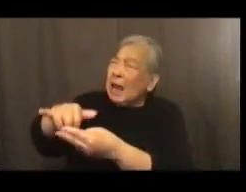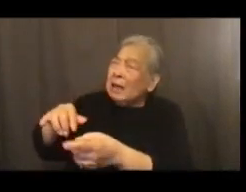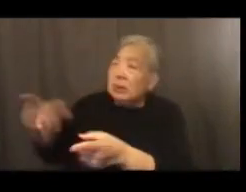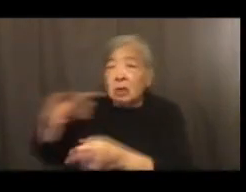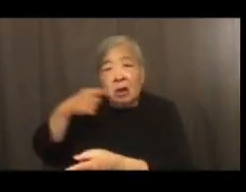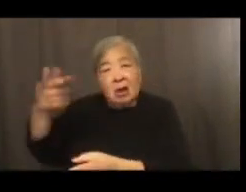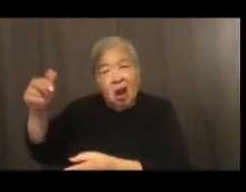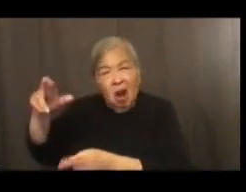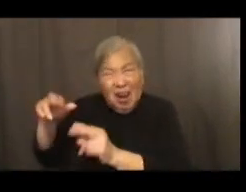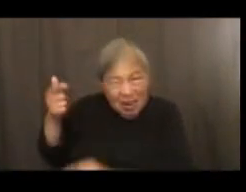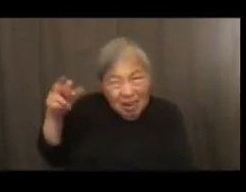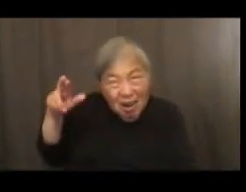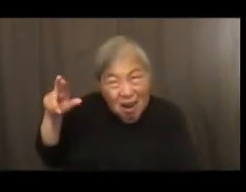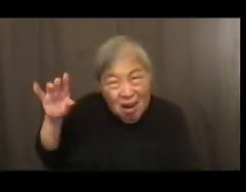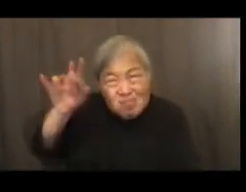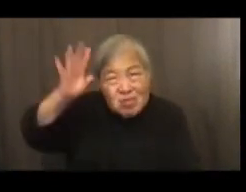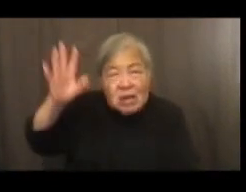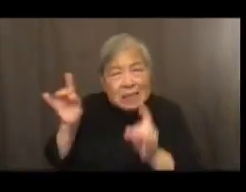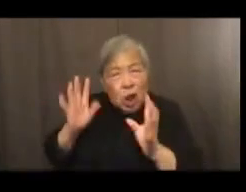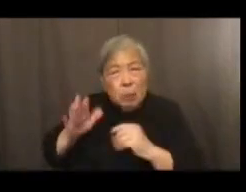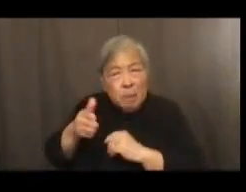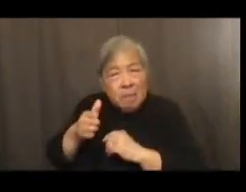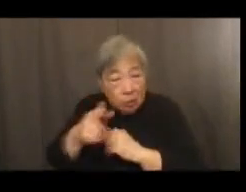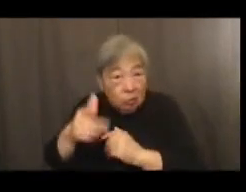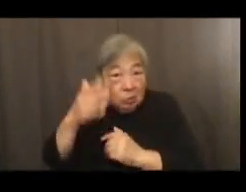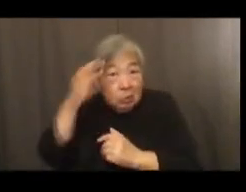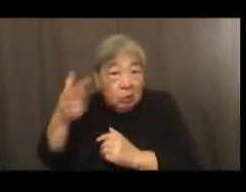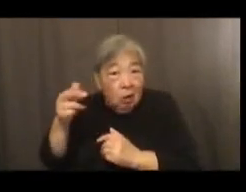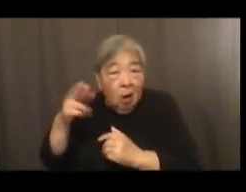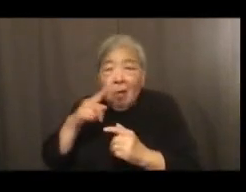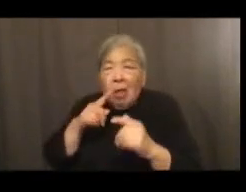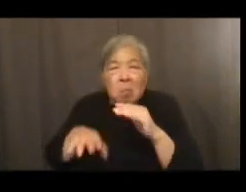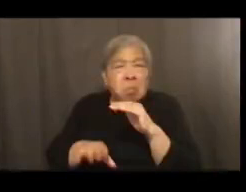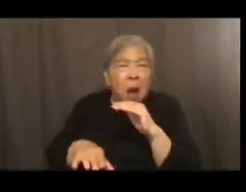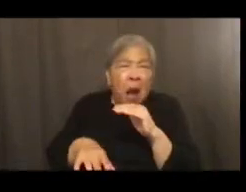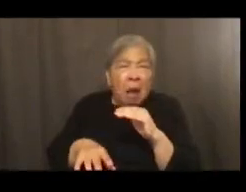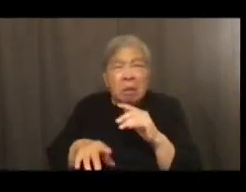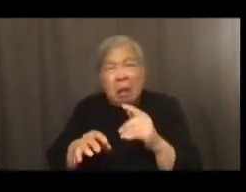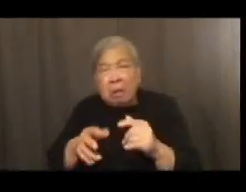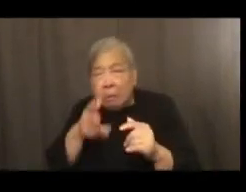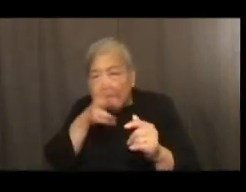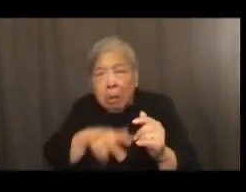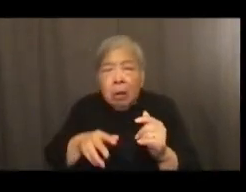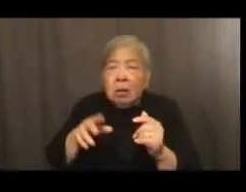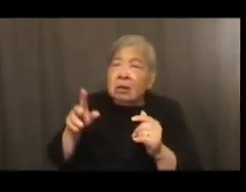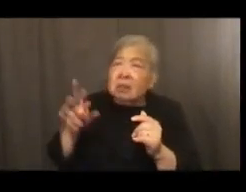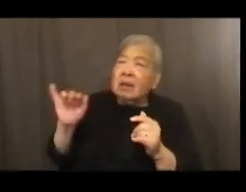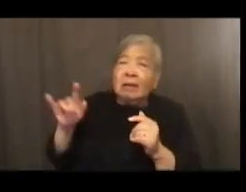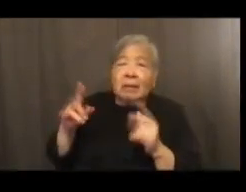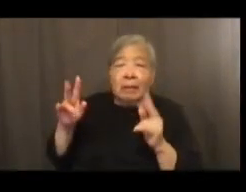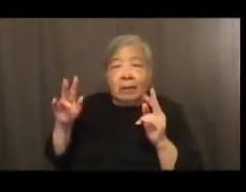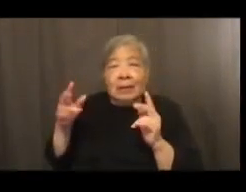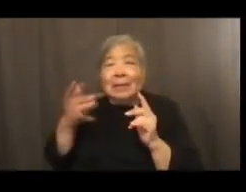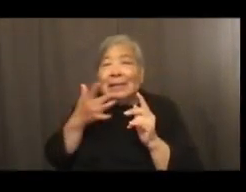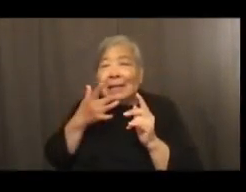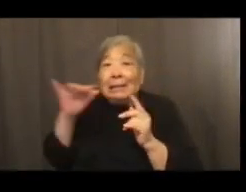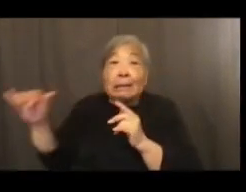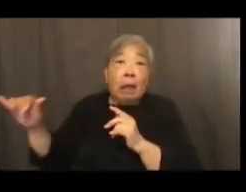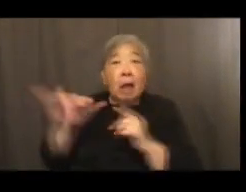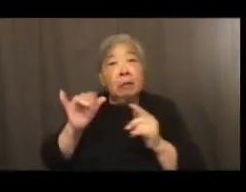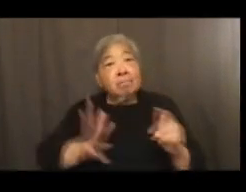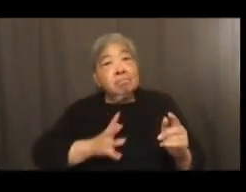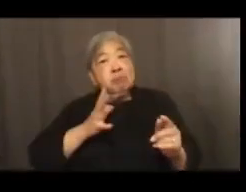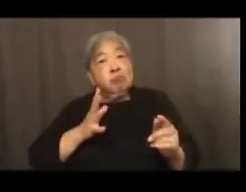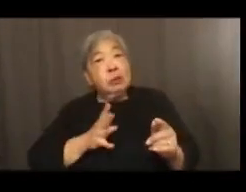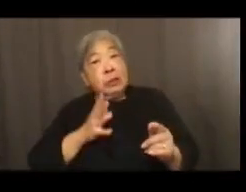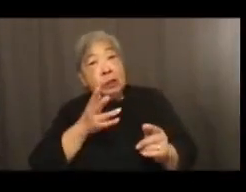fish, if you know, and it tasted like, you know, name your favorite delicious high-end fish. And I think